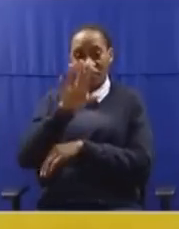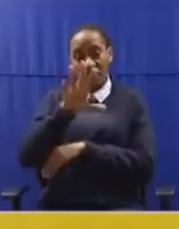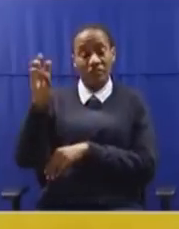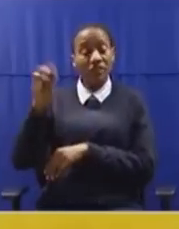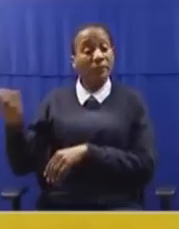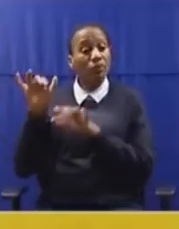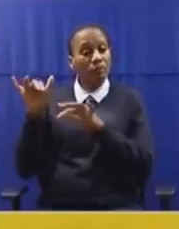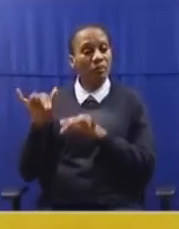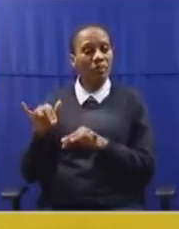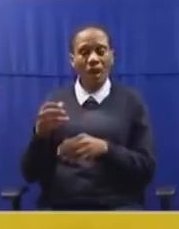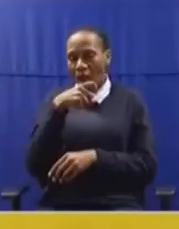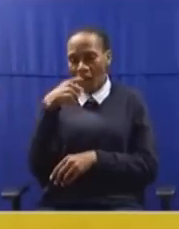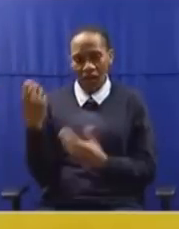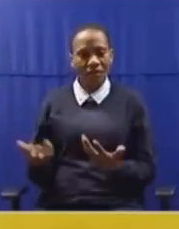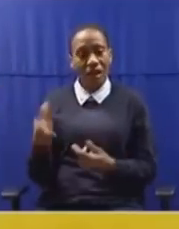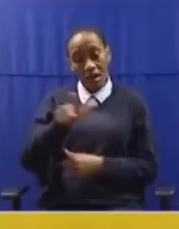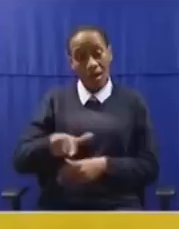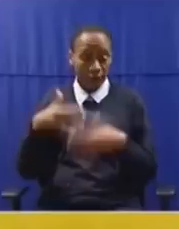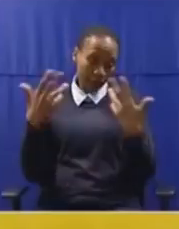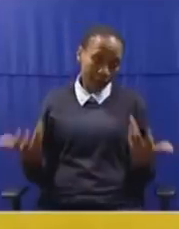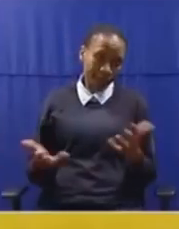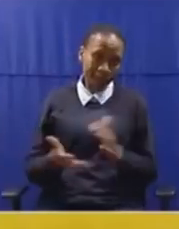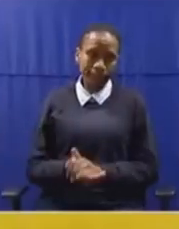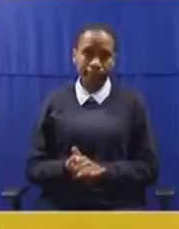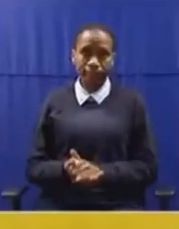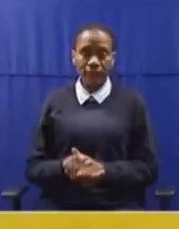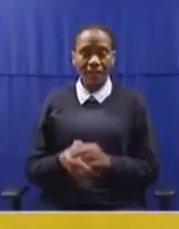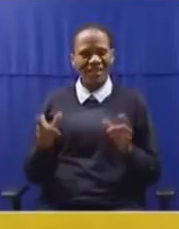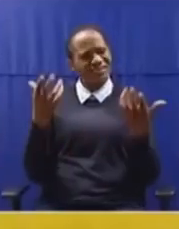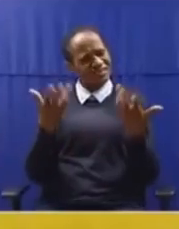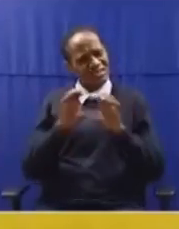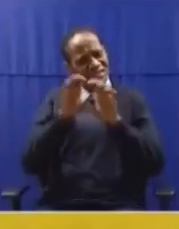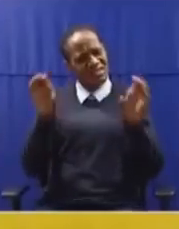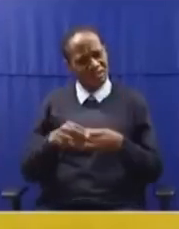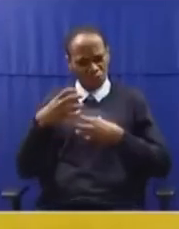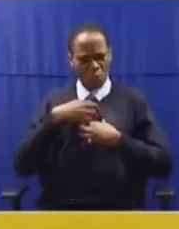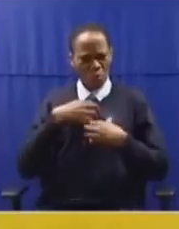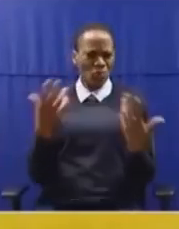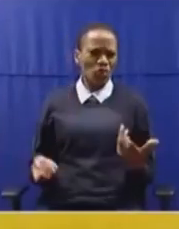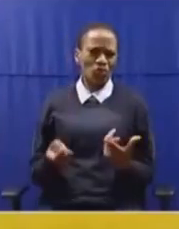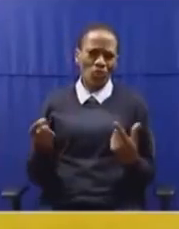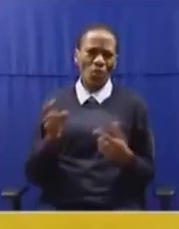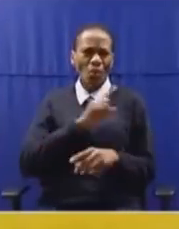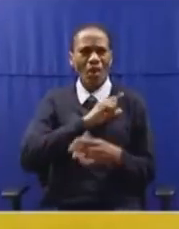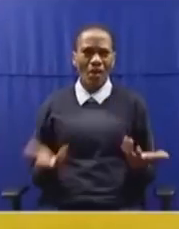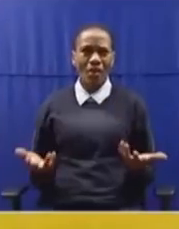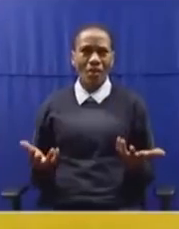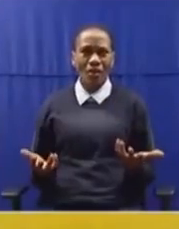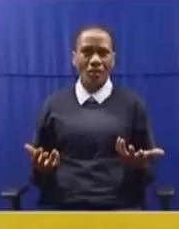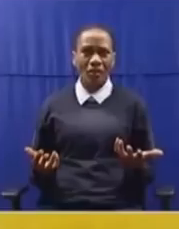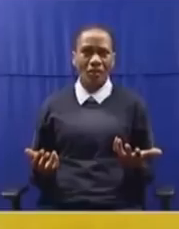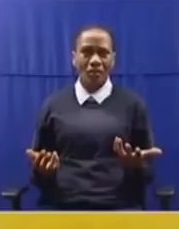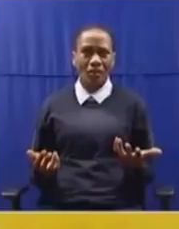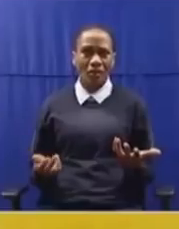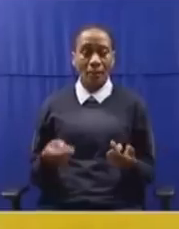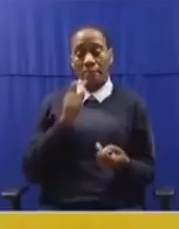to feed their families because of landlessness. These title deeds our people get are used to fake collateral to get our